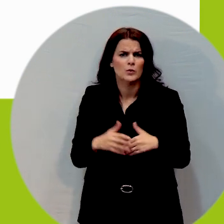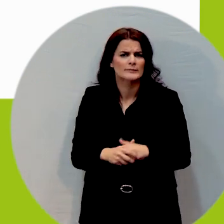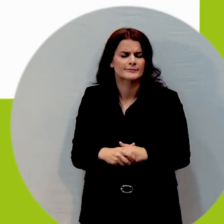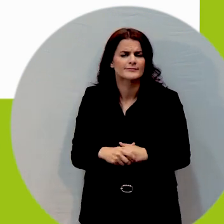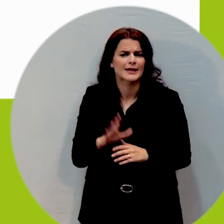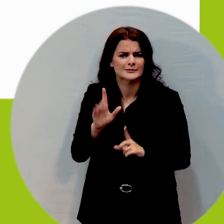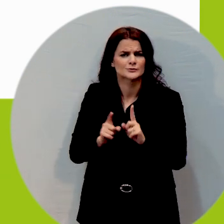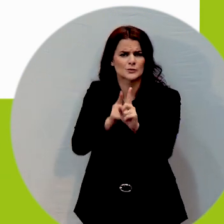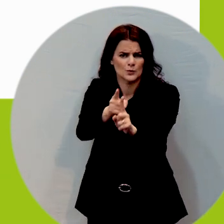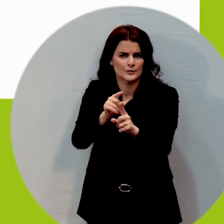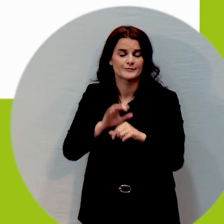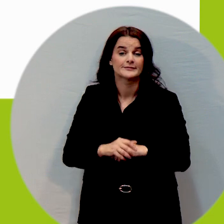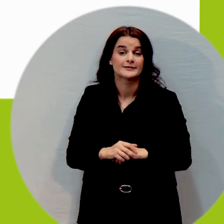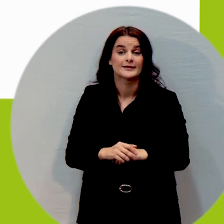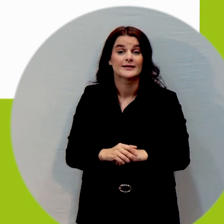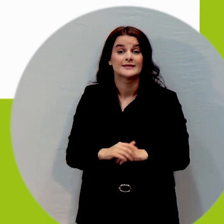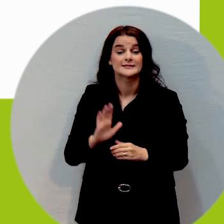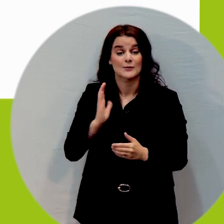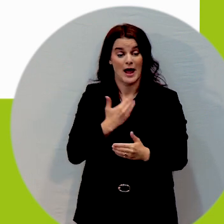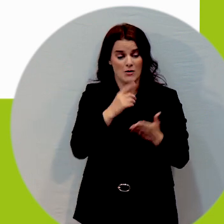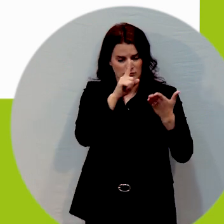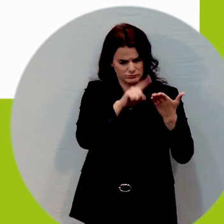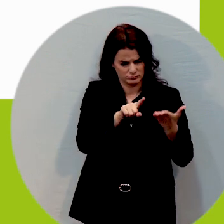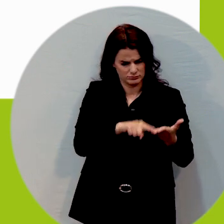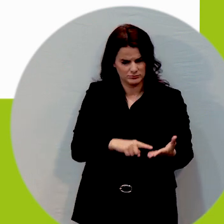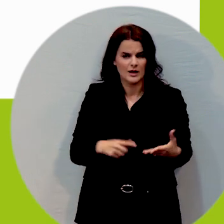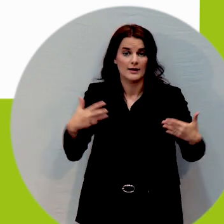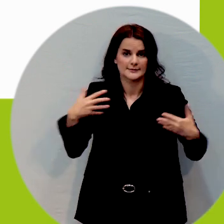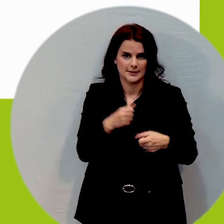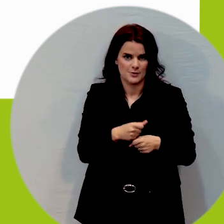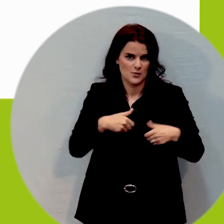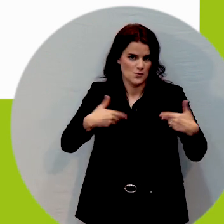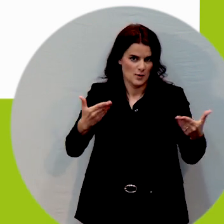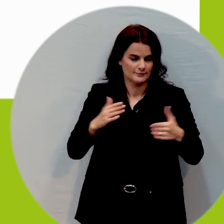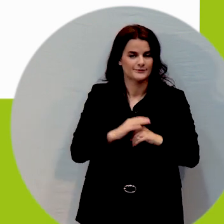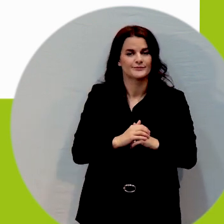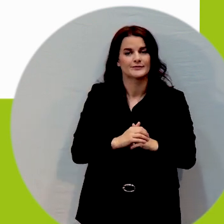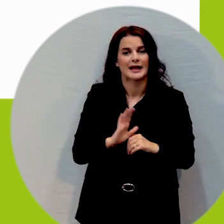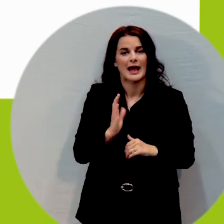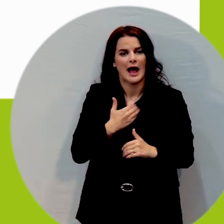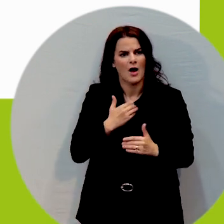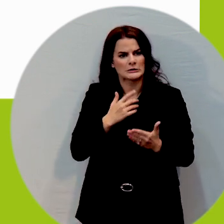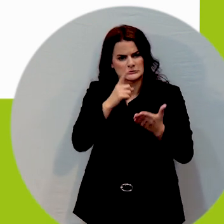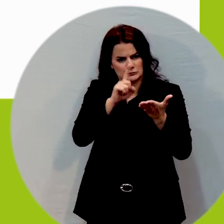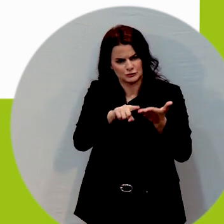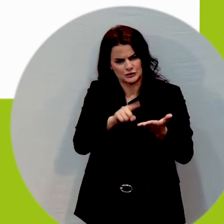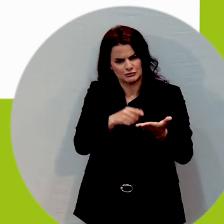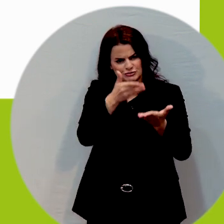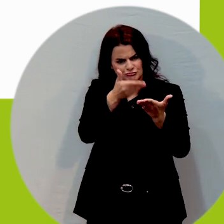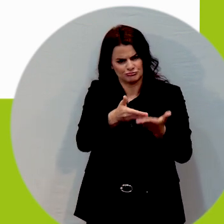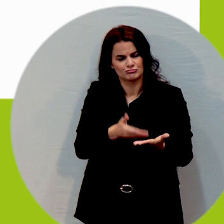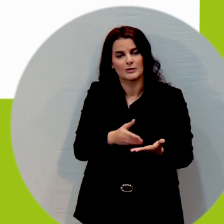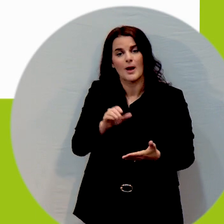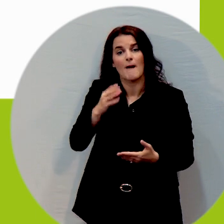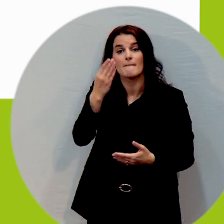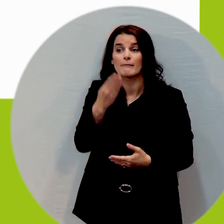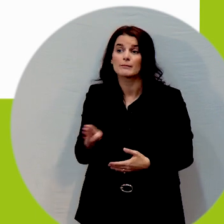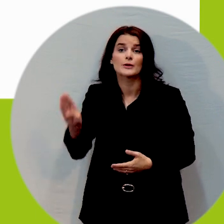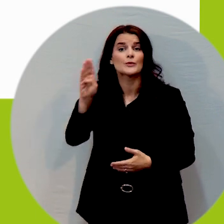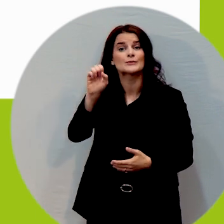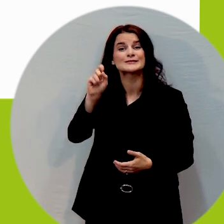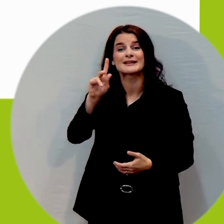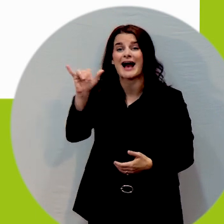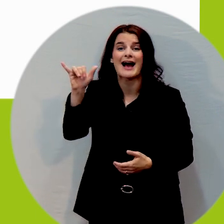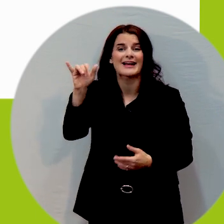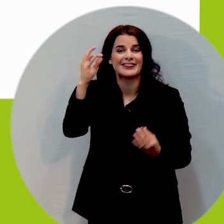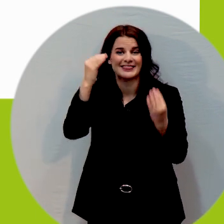of our findings a lot of our findings are what we call blue sky thinking and that